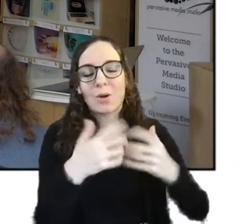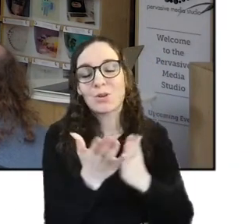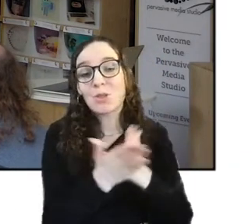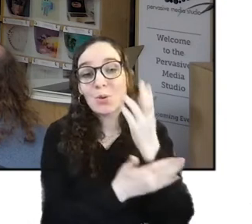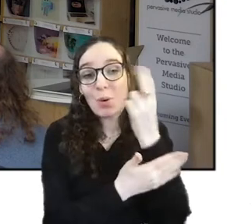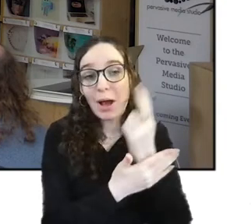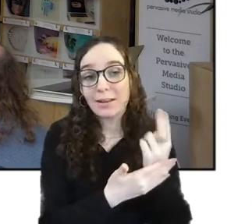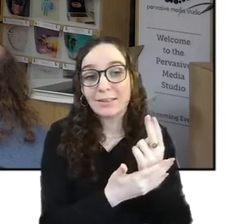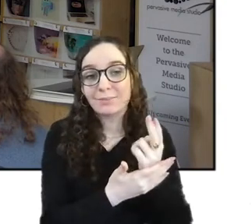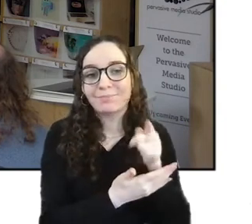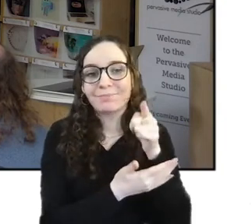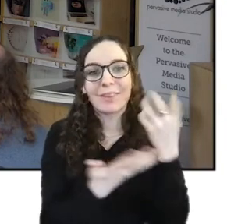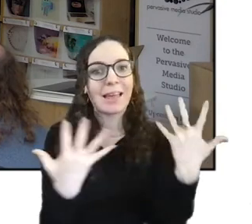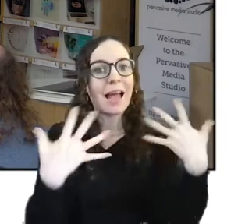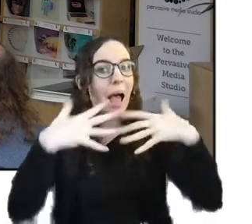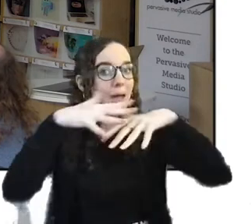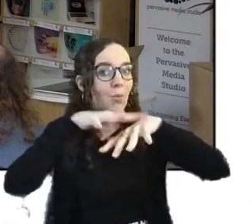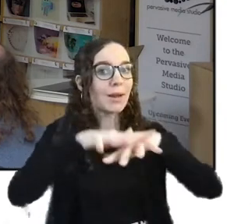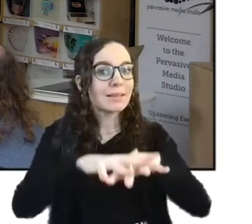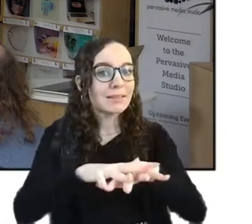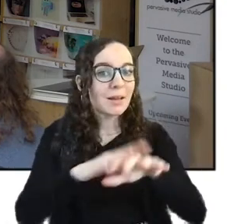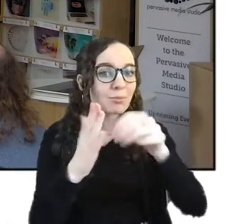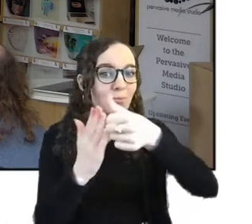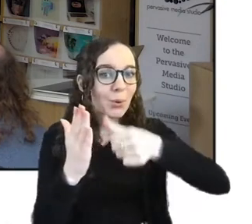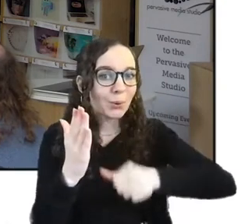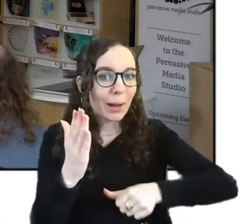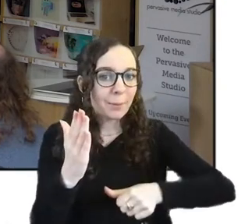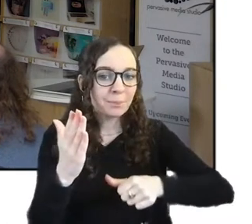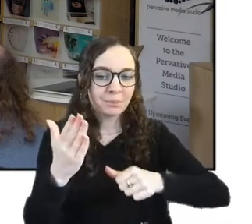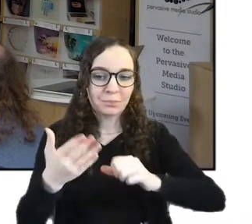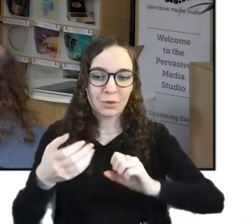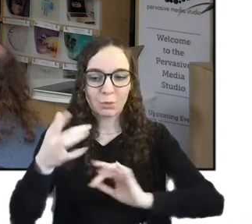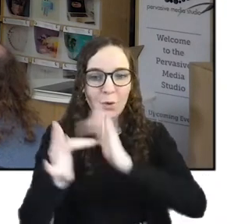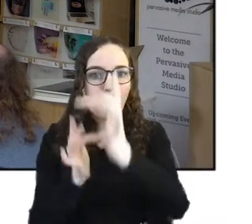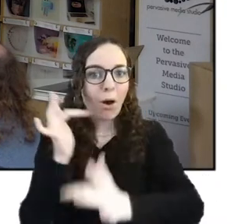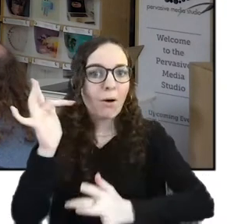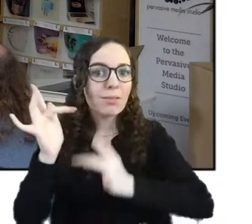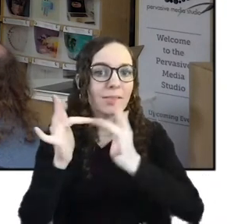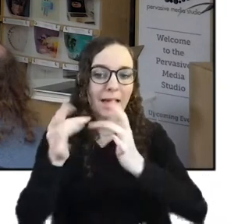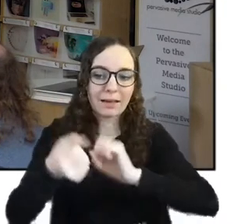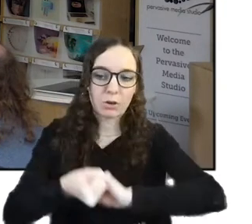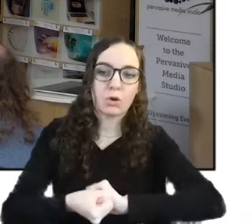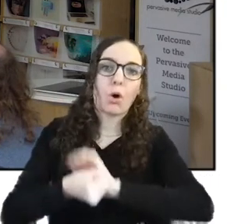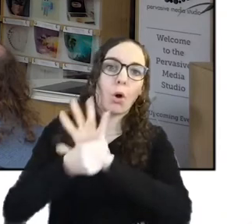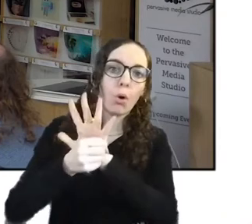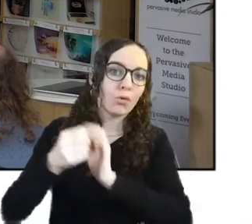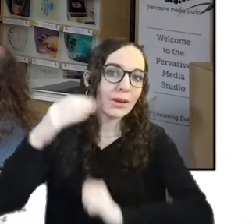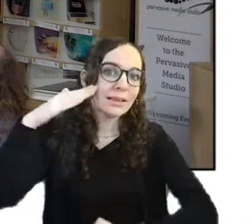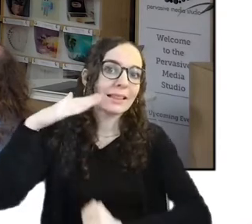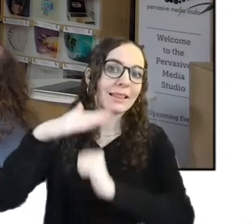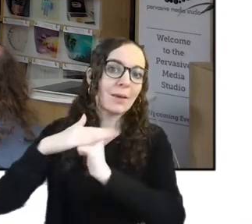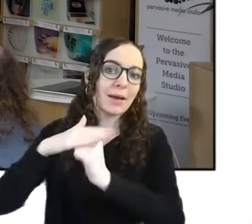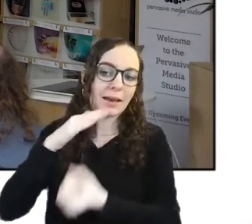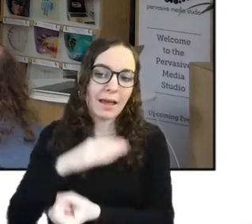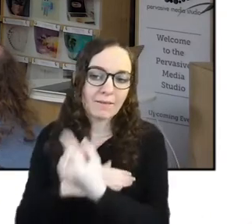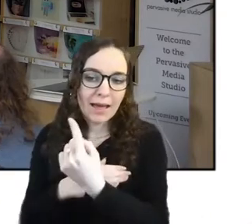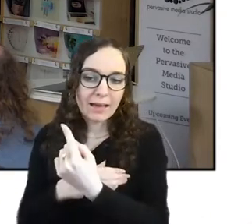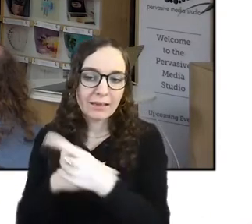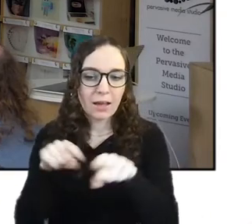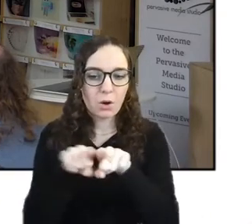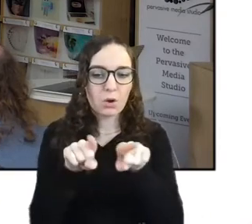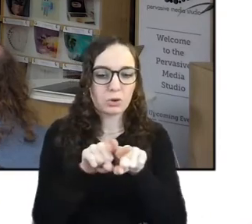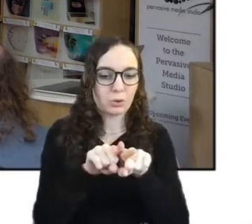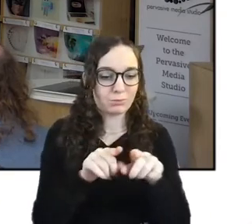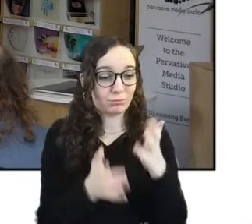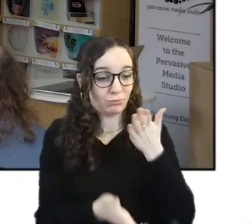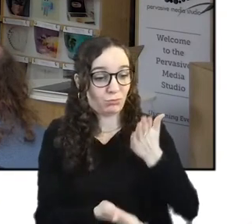program including online kind of Covid-restriction events in real life in Bristol and